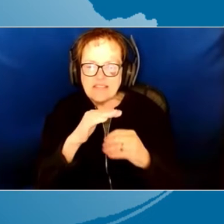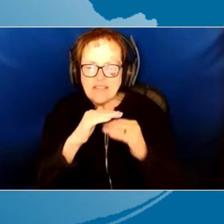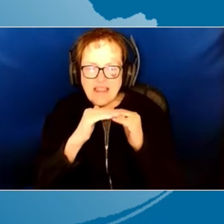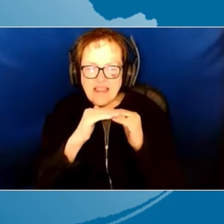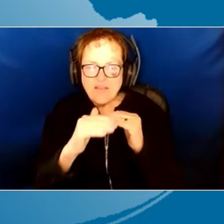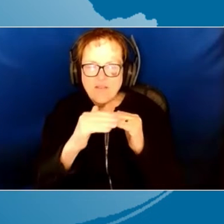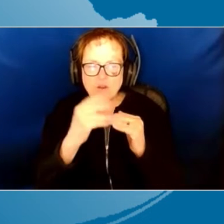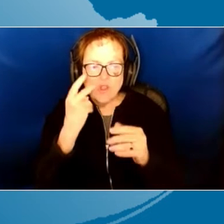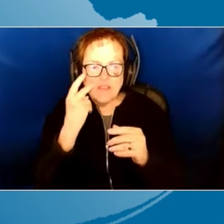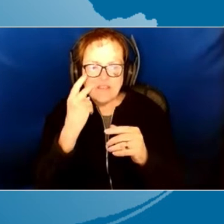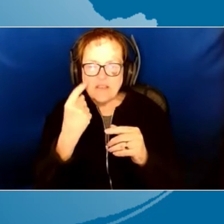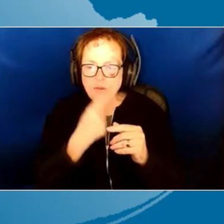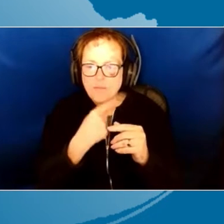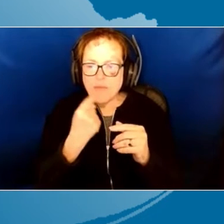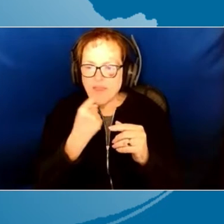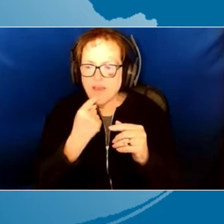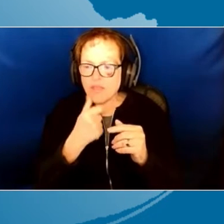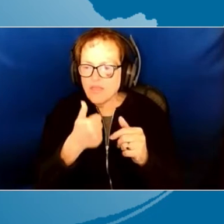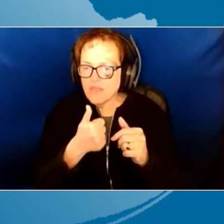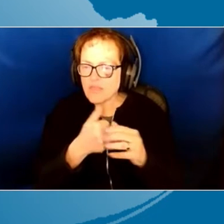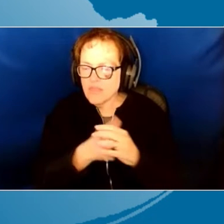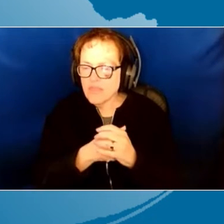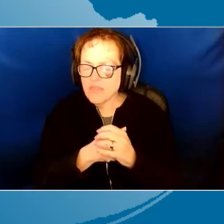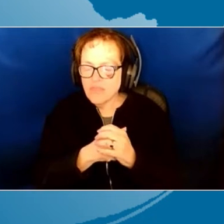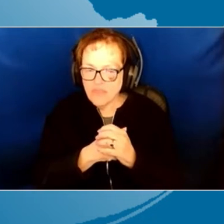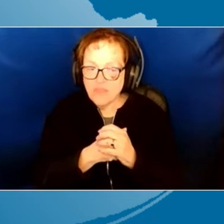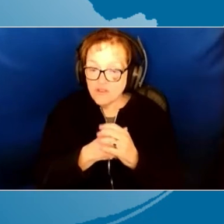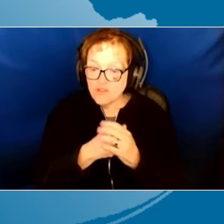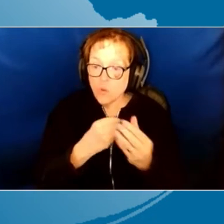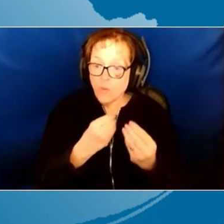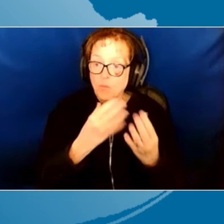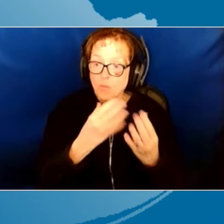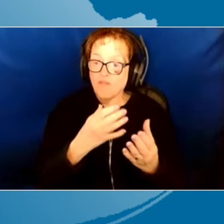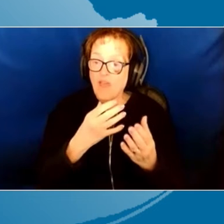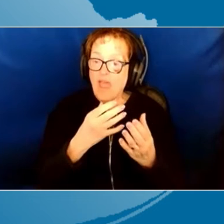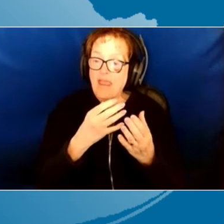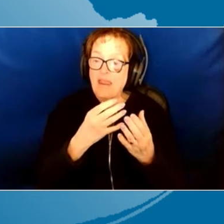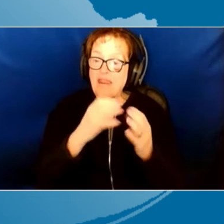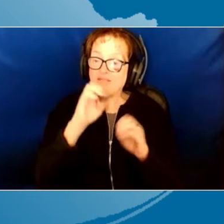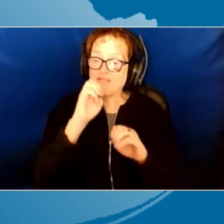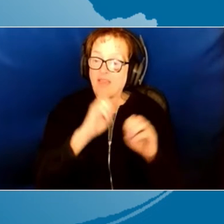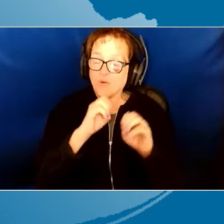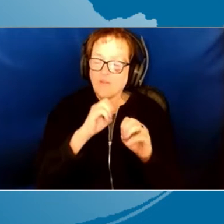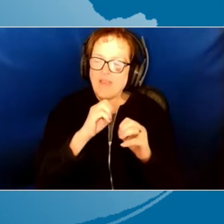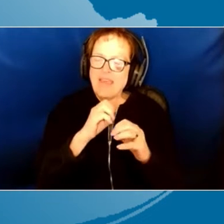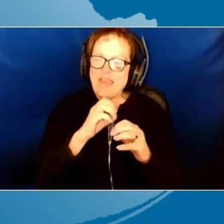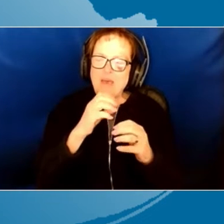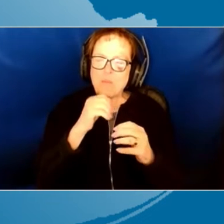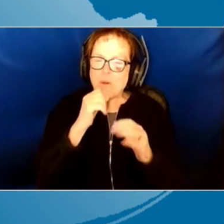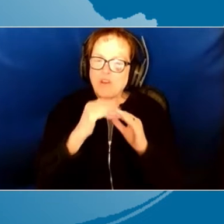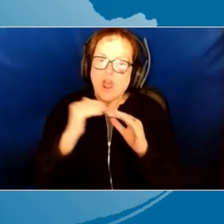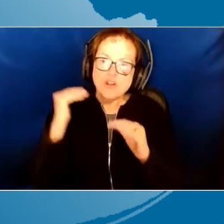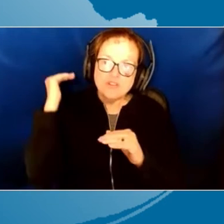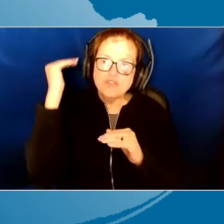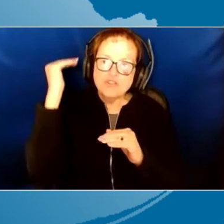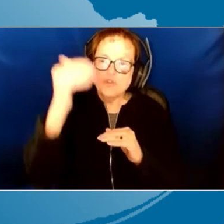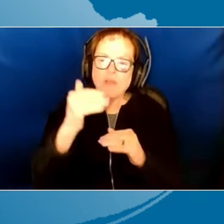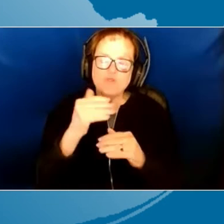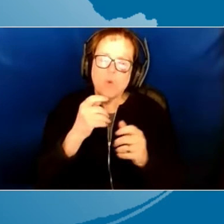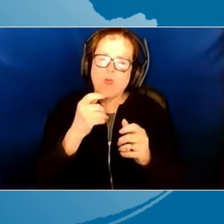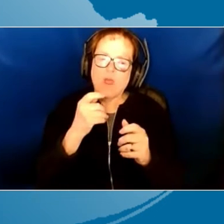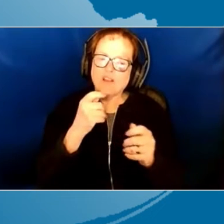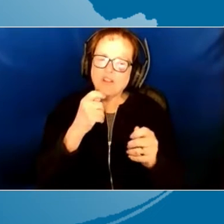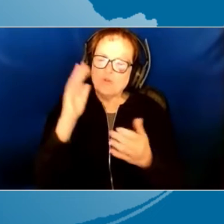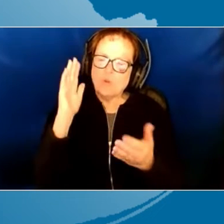see your mouth there. So we provide evaluative feedback. Now, we want to moderate the amount of evaluative feedback we provide because too